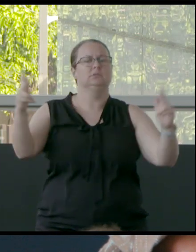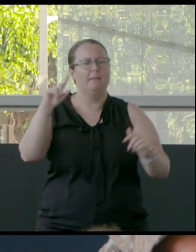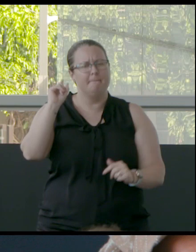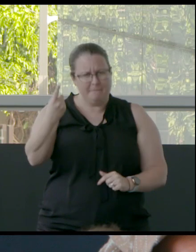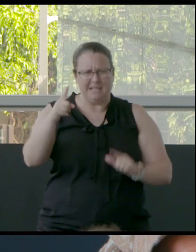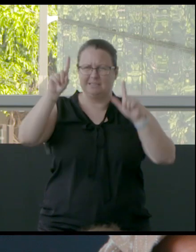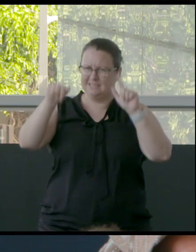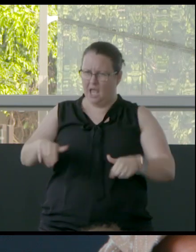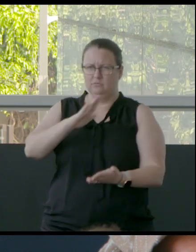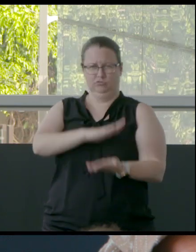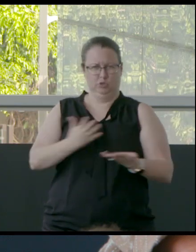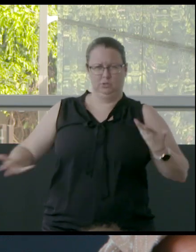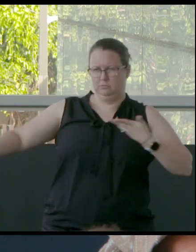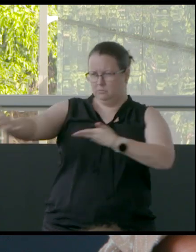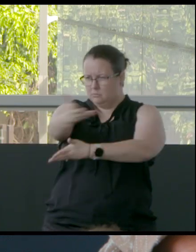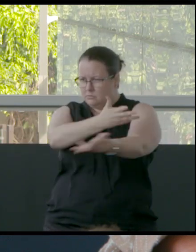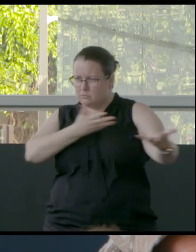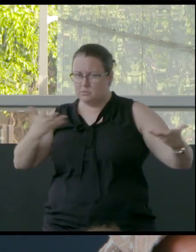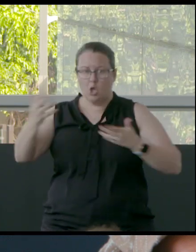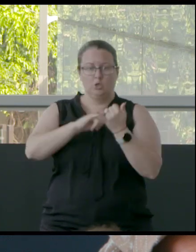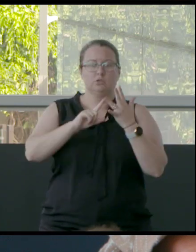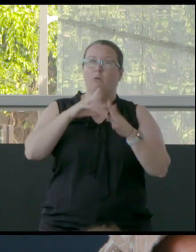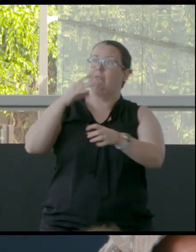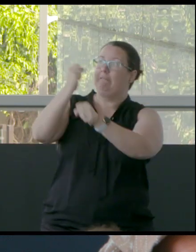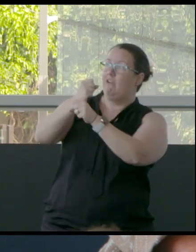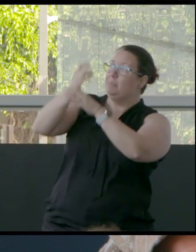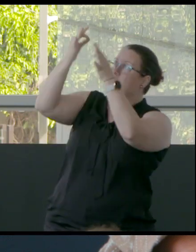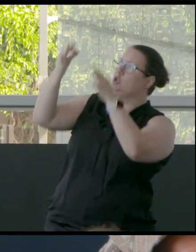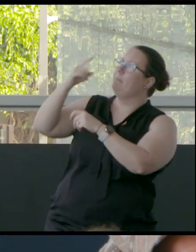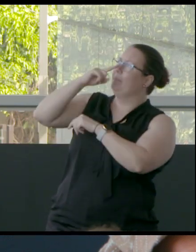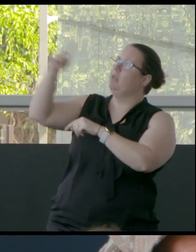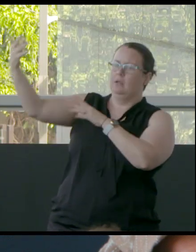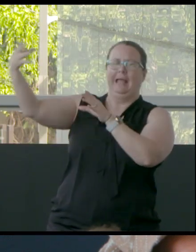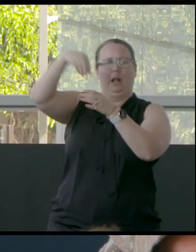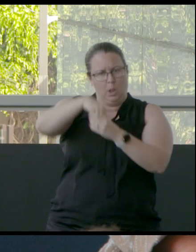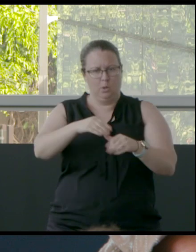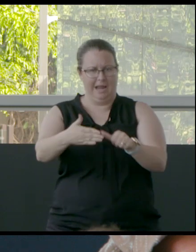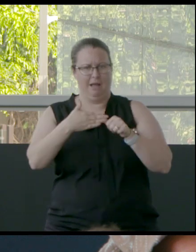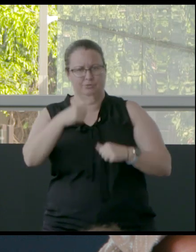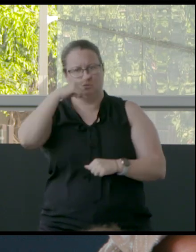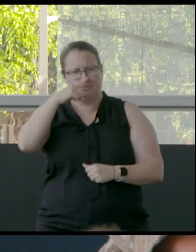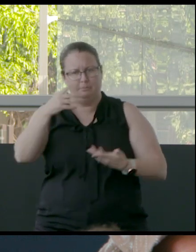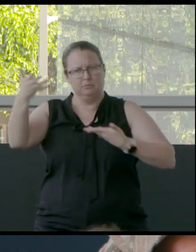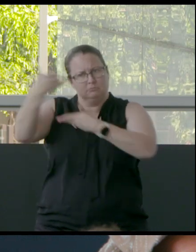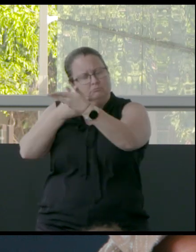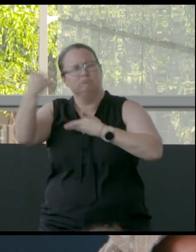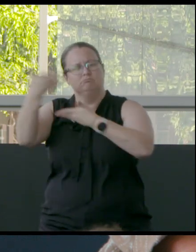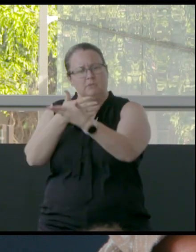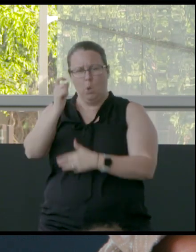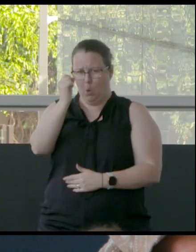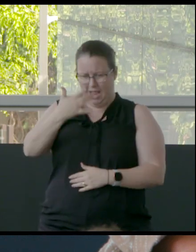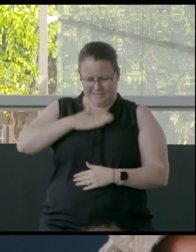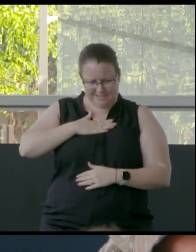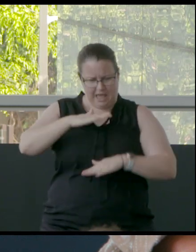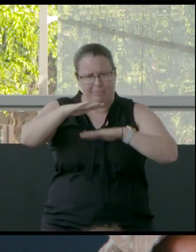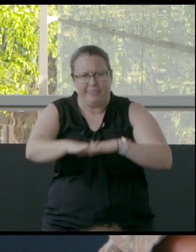conversation that people as decision-makers can have with Aboriginal people, with people who understand land